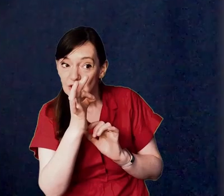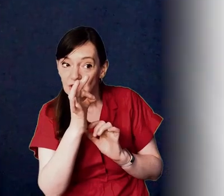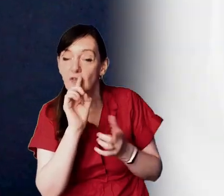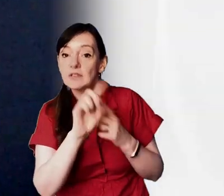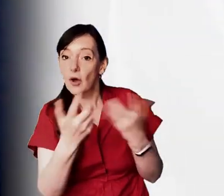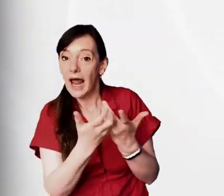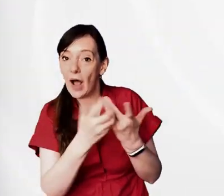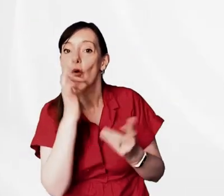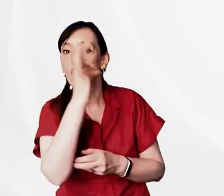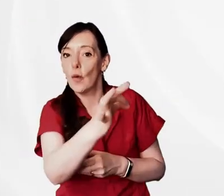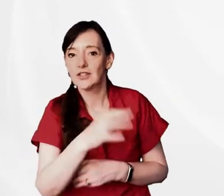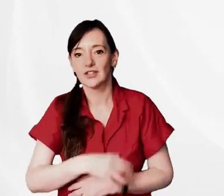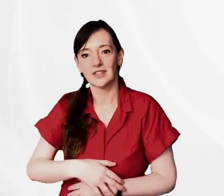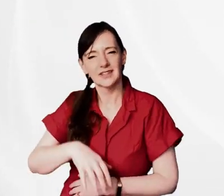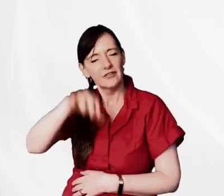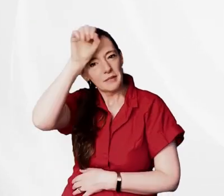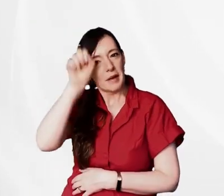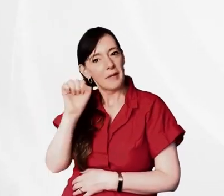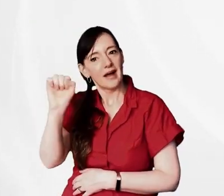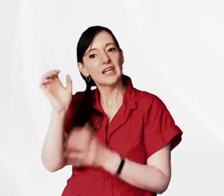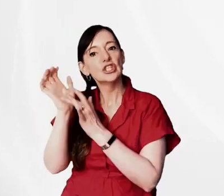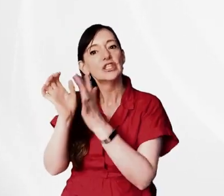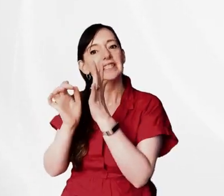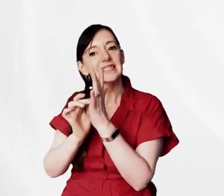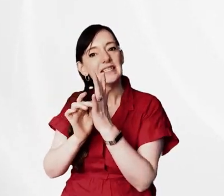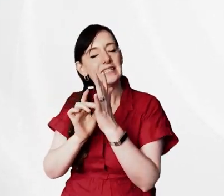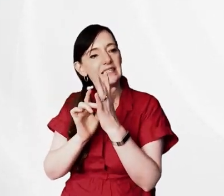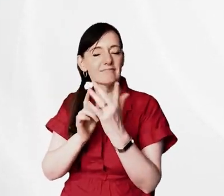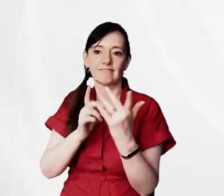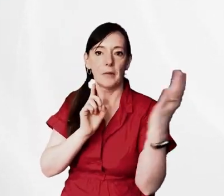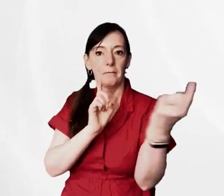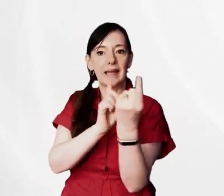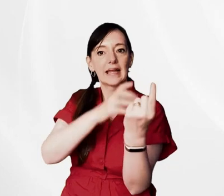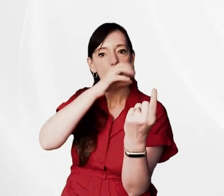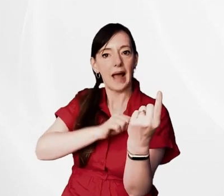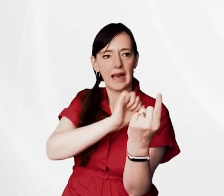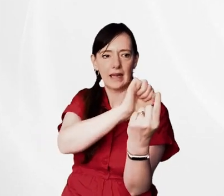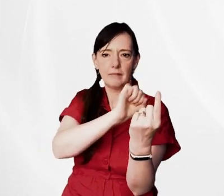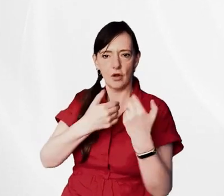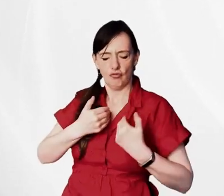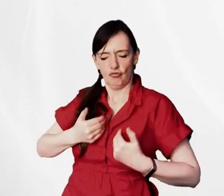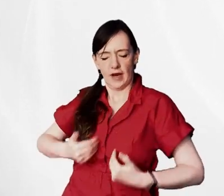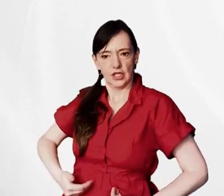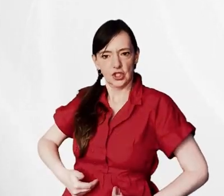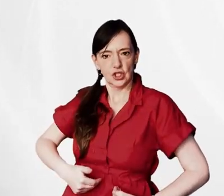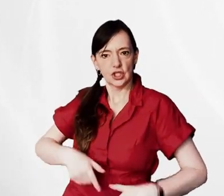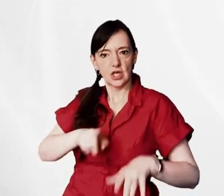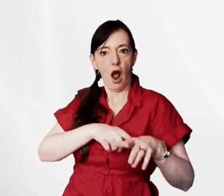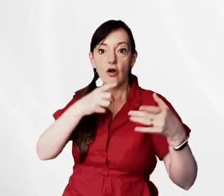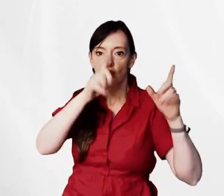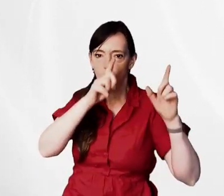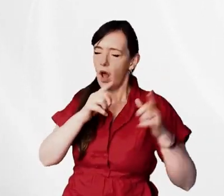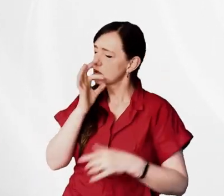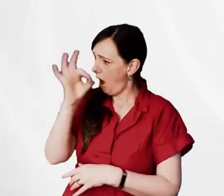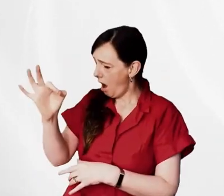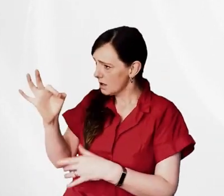questions for example consider the famous story in the gospels of jesus and the rich young ruler that's the young man who comes to jesus and says good teacher